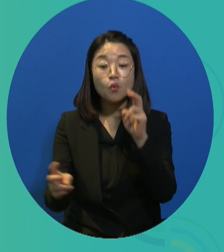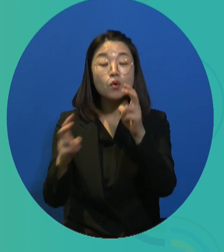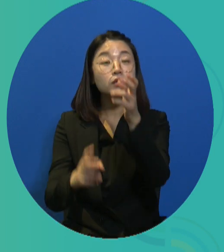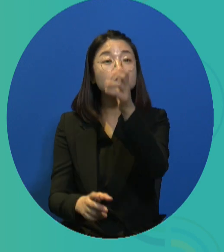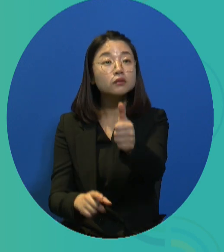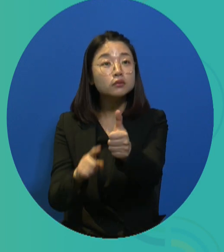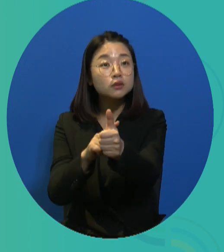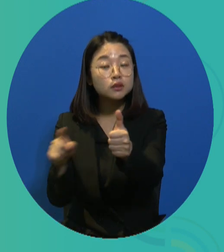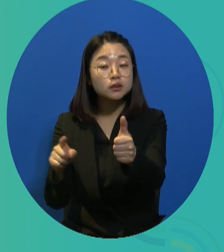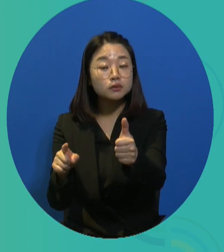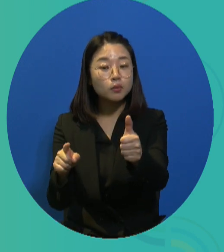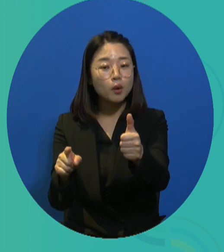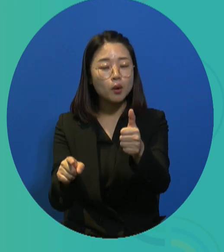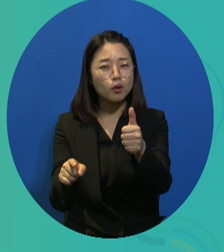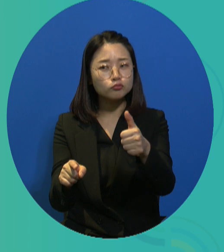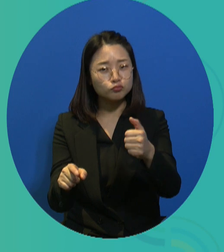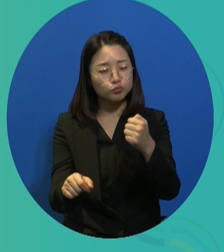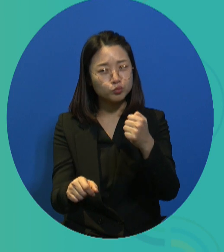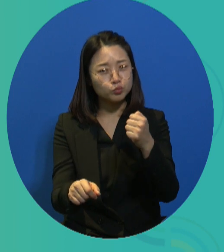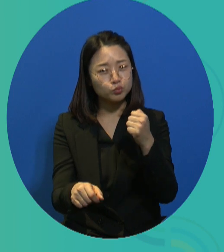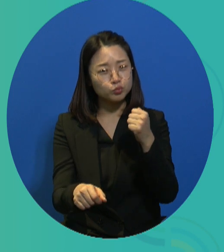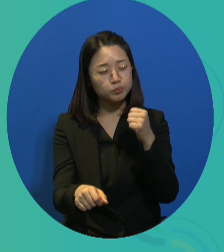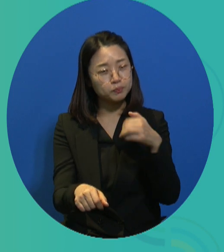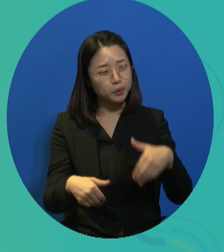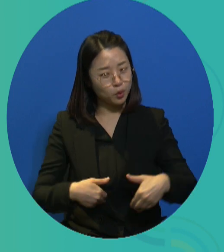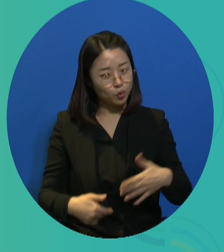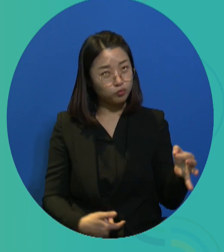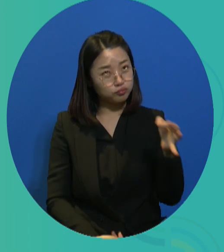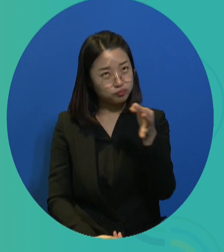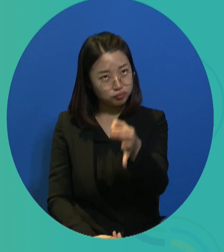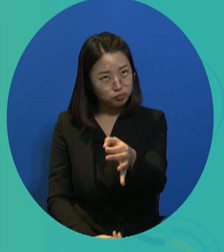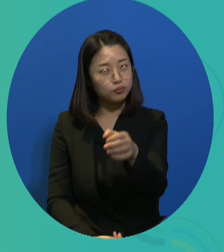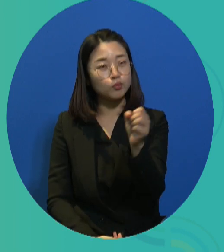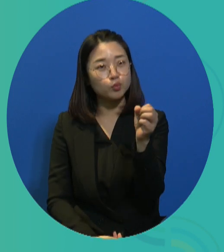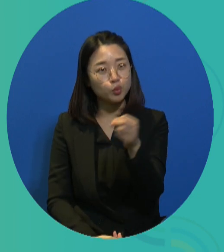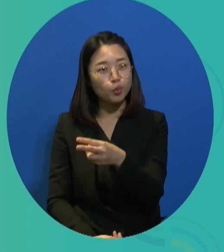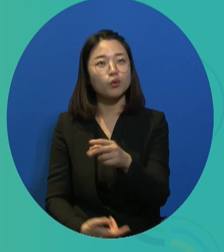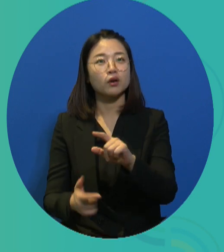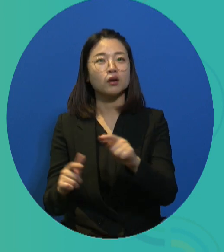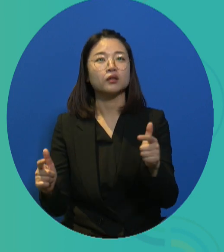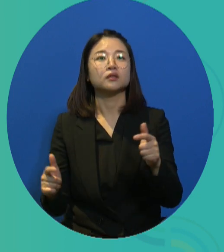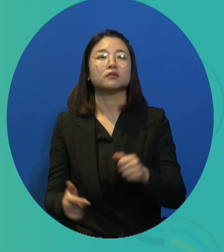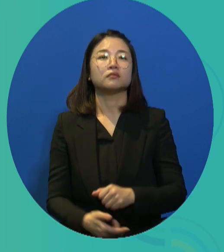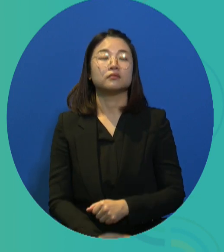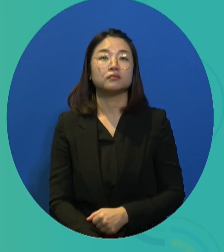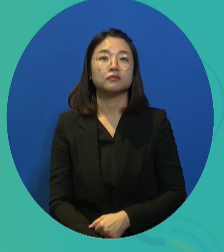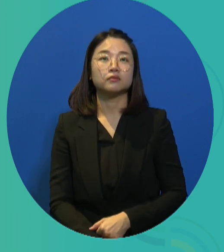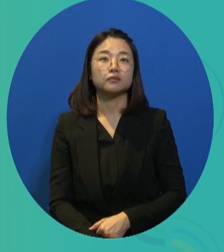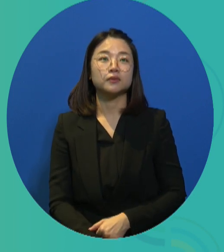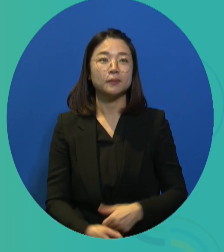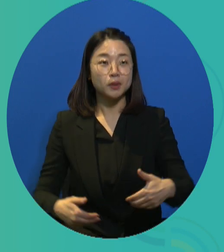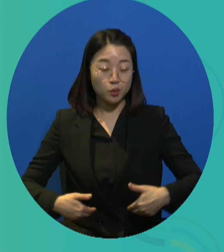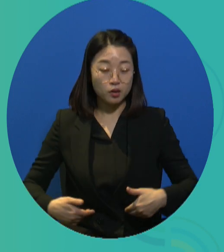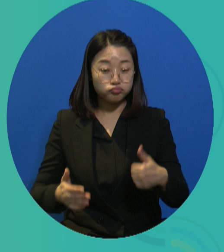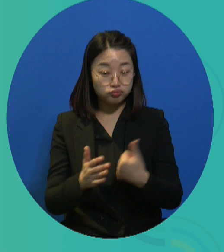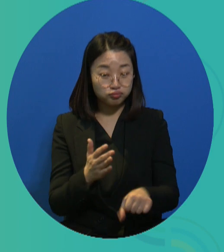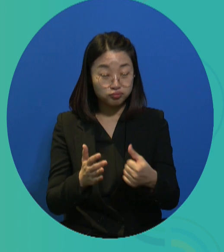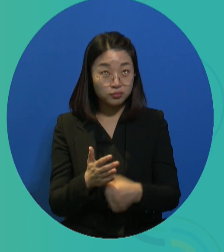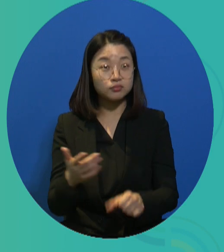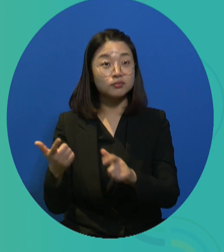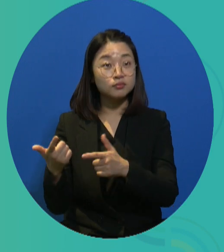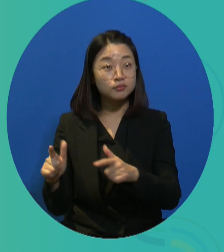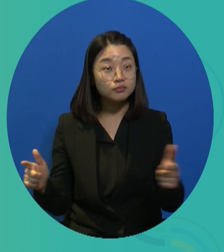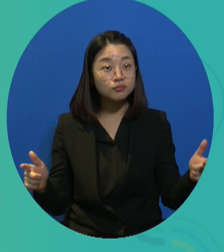provided, including financial incentives to employers who are willing to employ disabled persons. And also, it provides